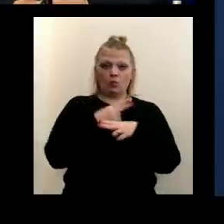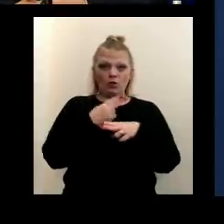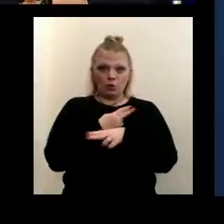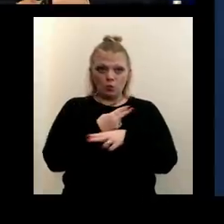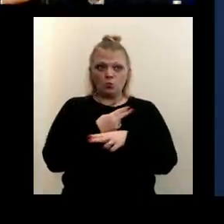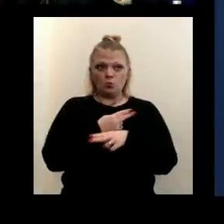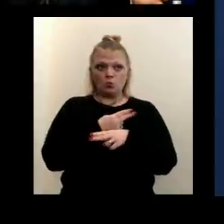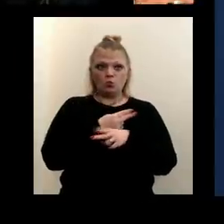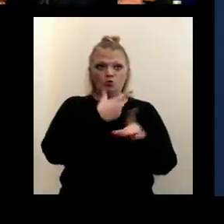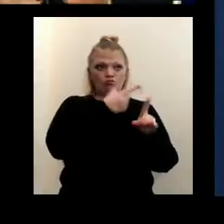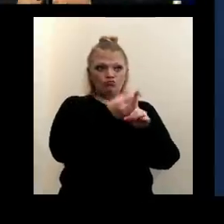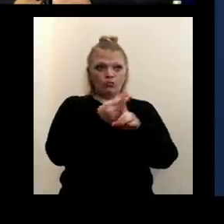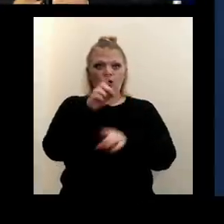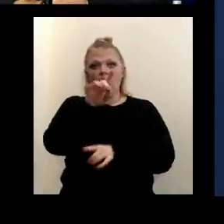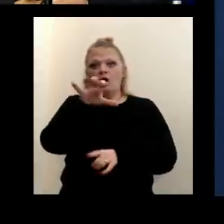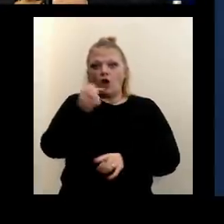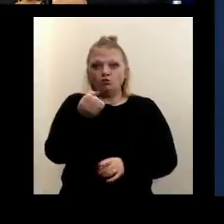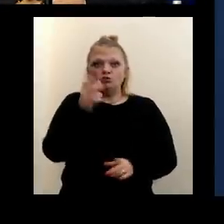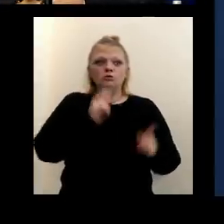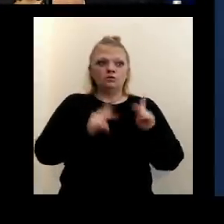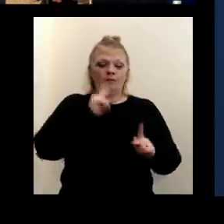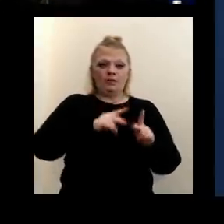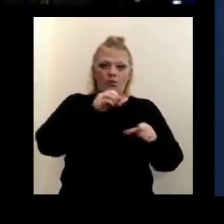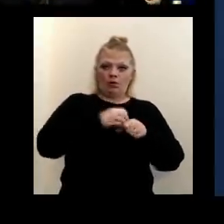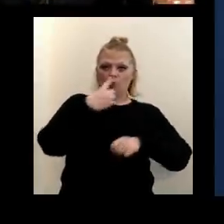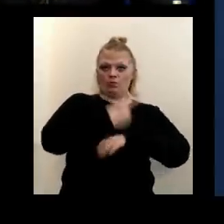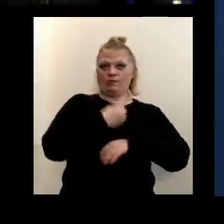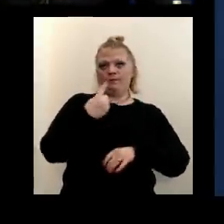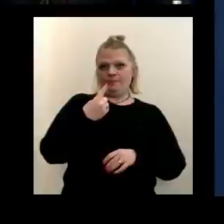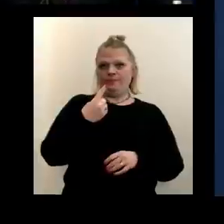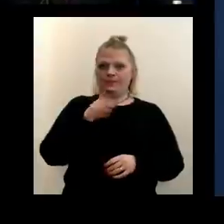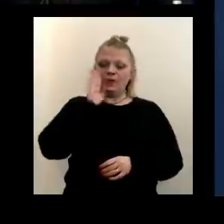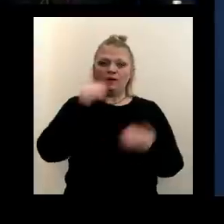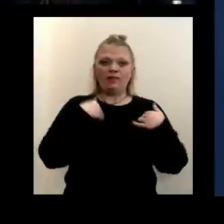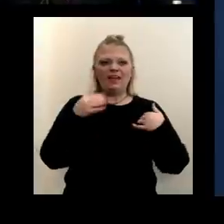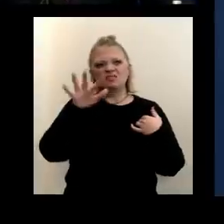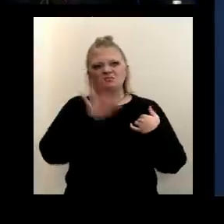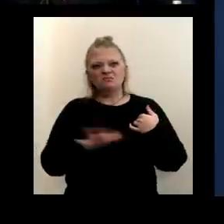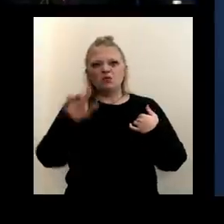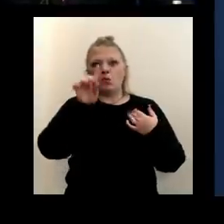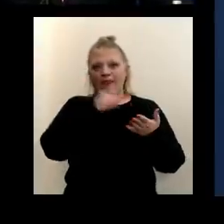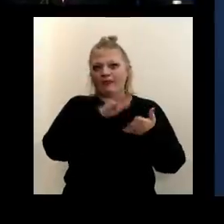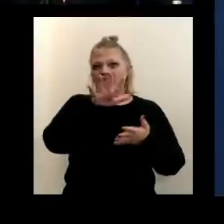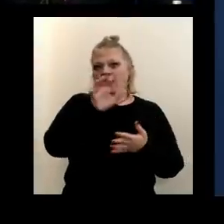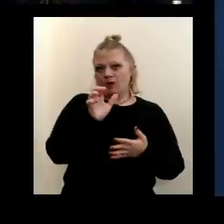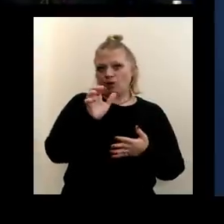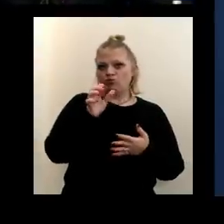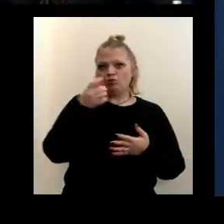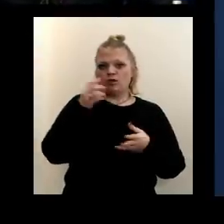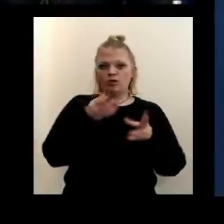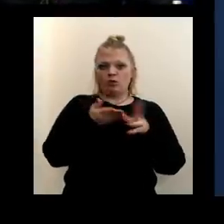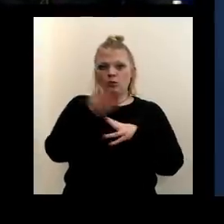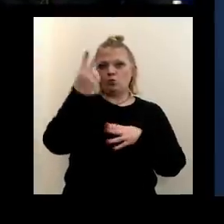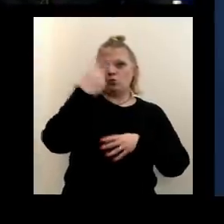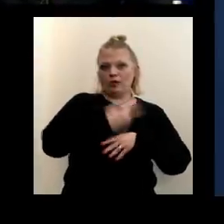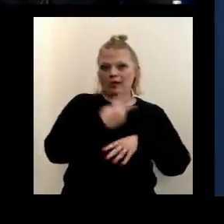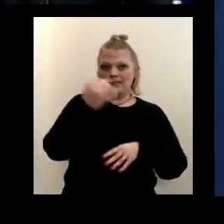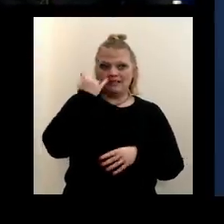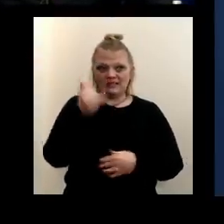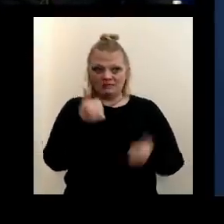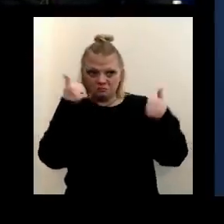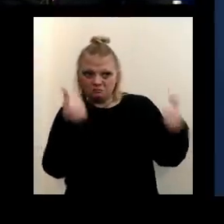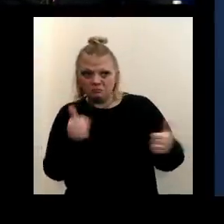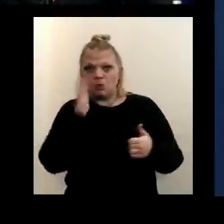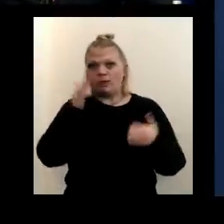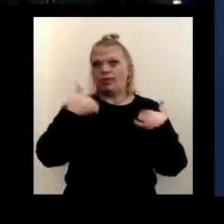vaccinate hundreds of individuals in a day. We will get approximately 1500 done over a two day period. And if things go well, we'll have those